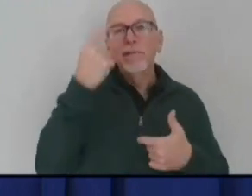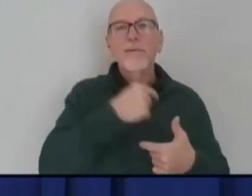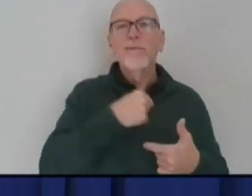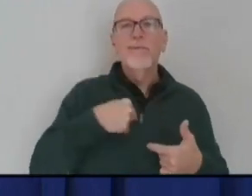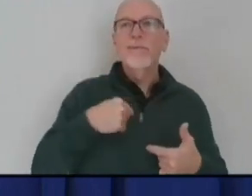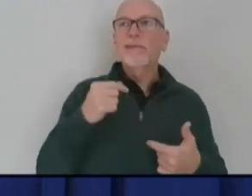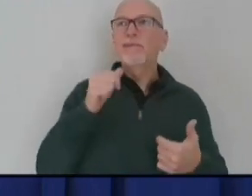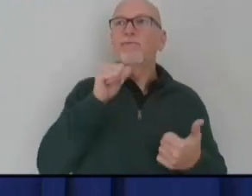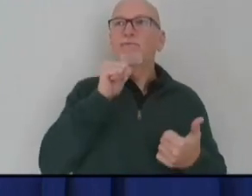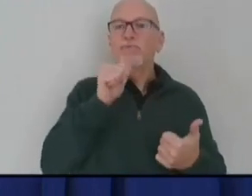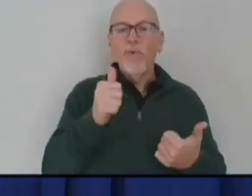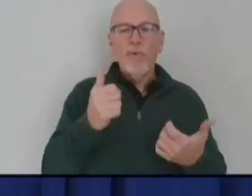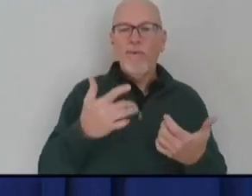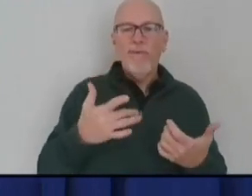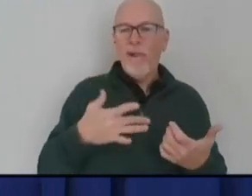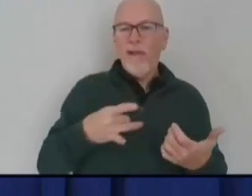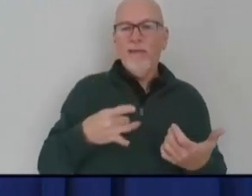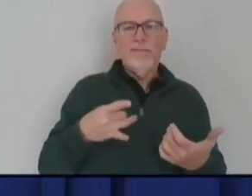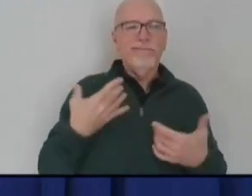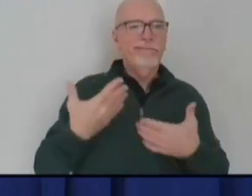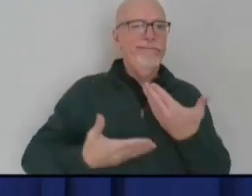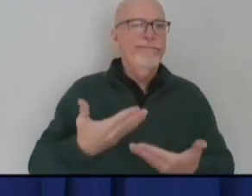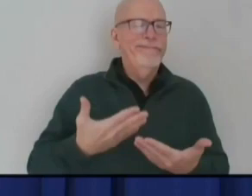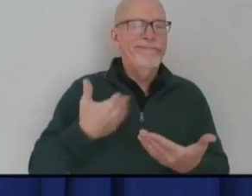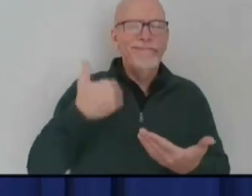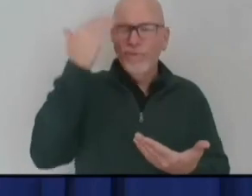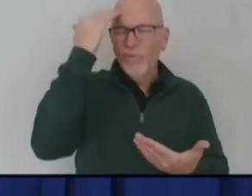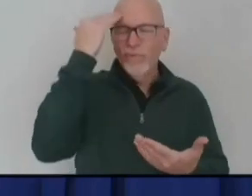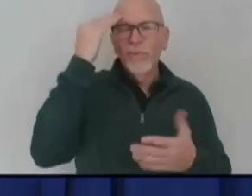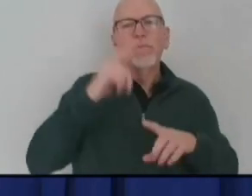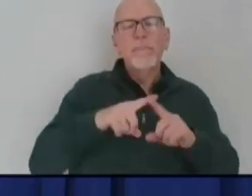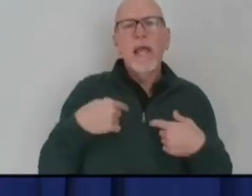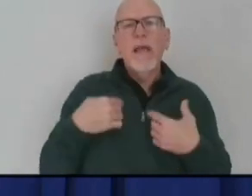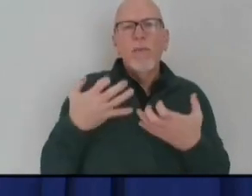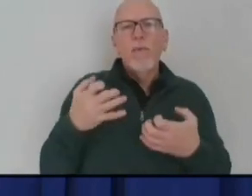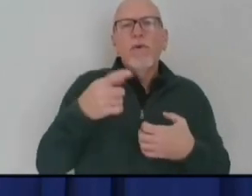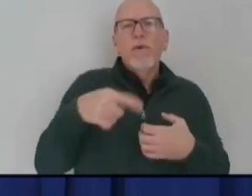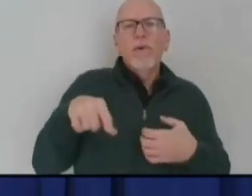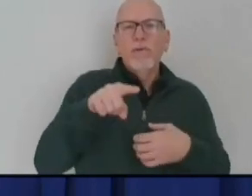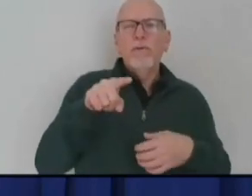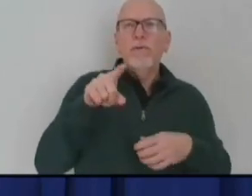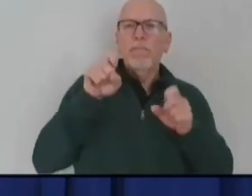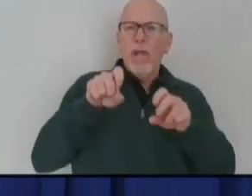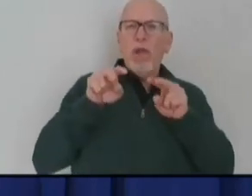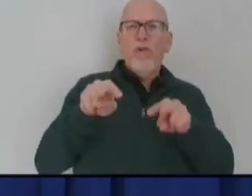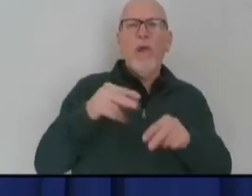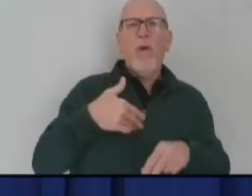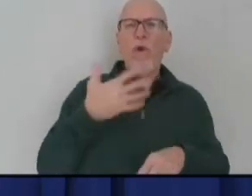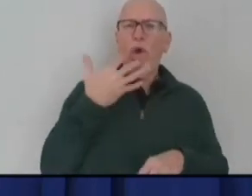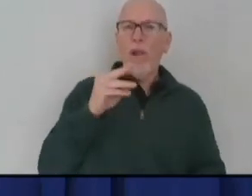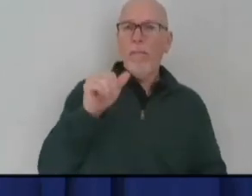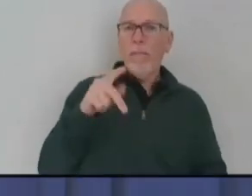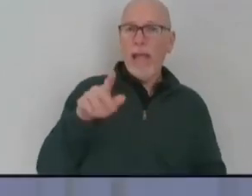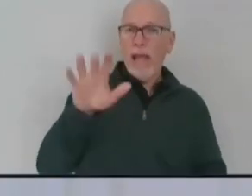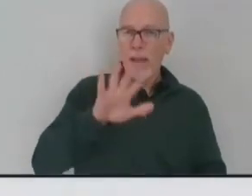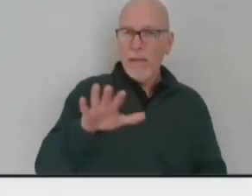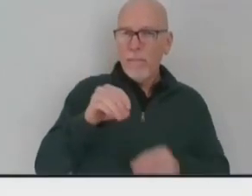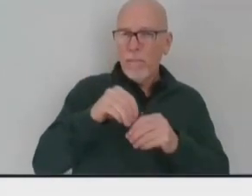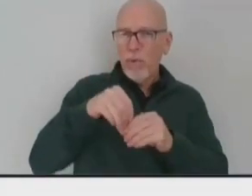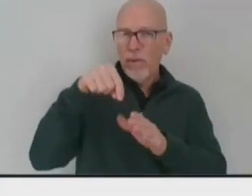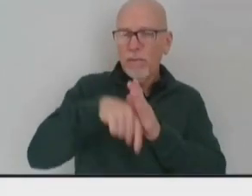of us want to be, and I want Hoosiers to look at our color-coded maps in further detail.